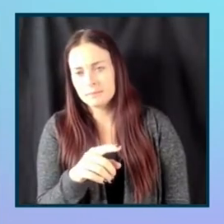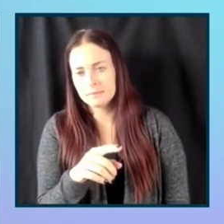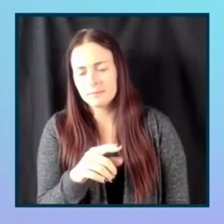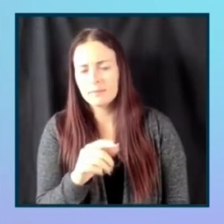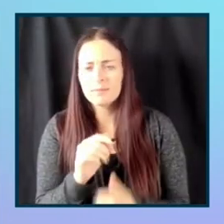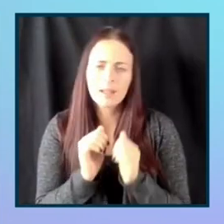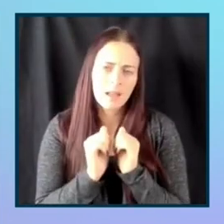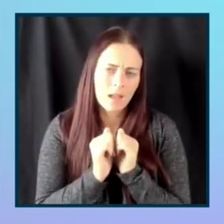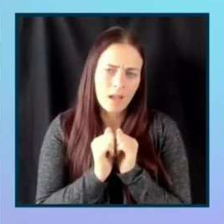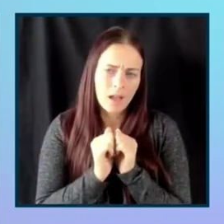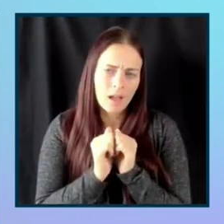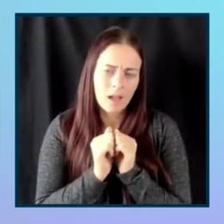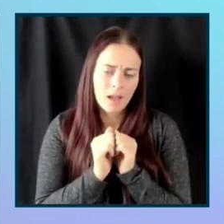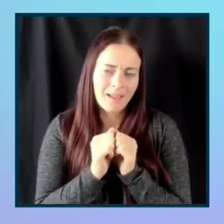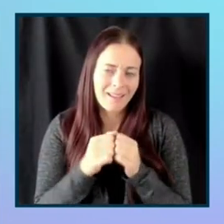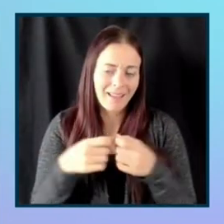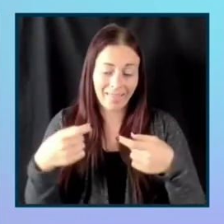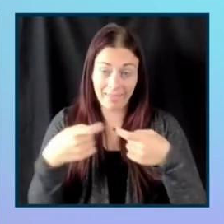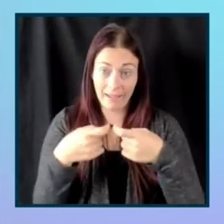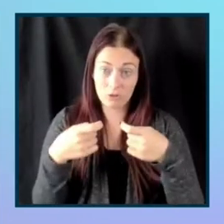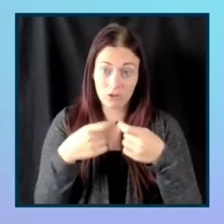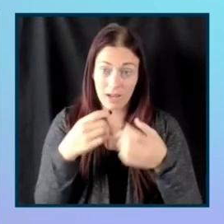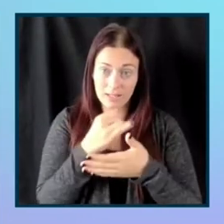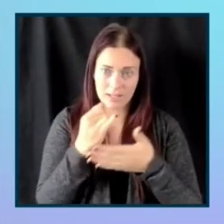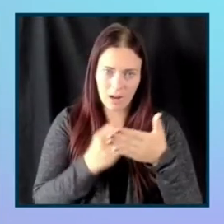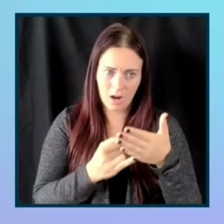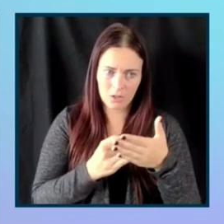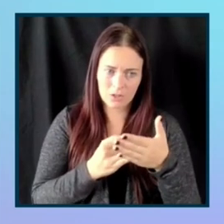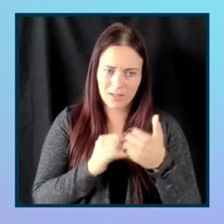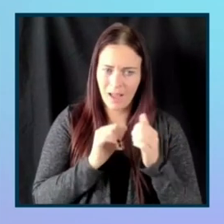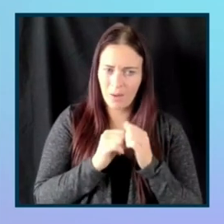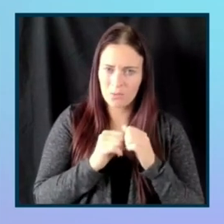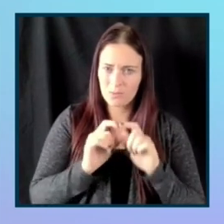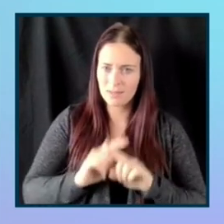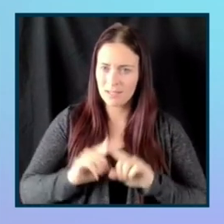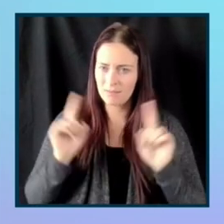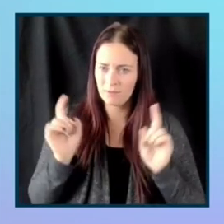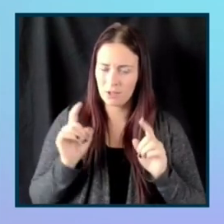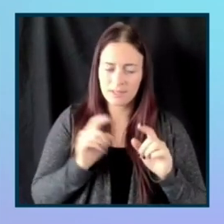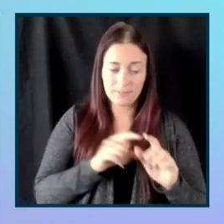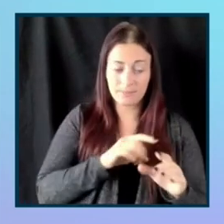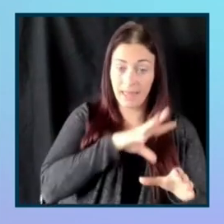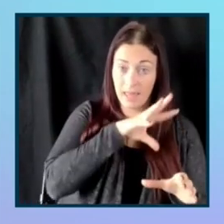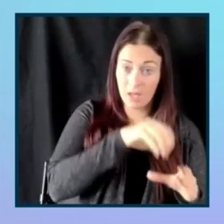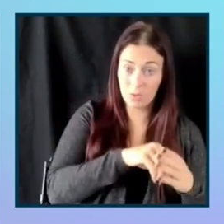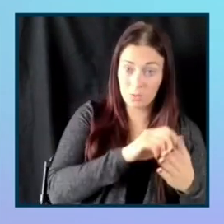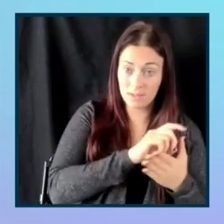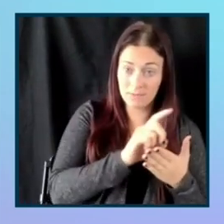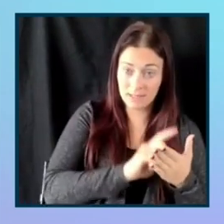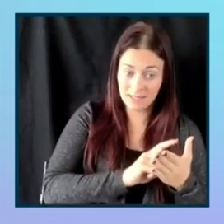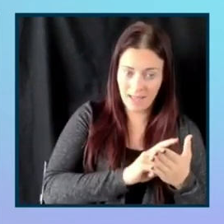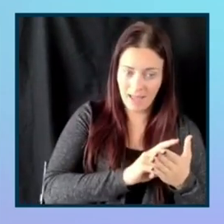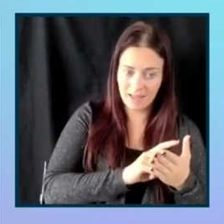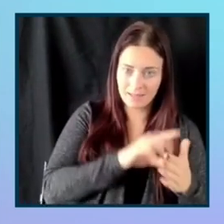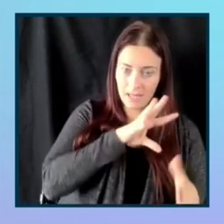electronic arts distinguish between inclusive design and making video games accessible?